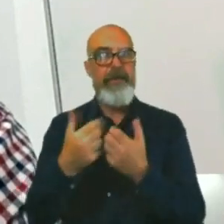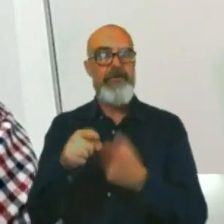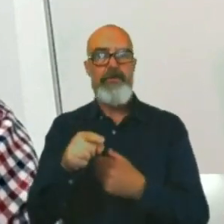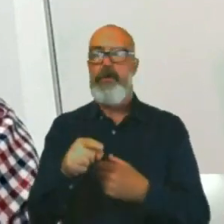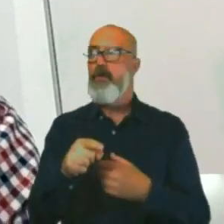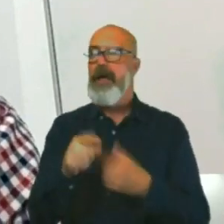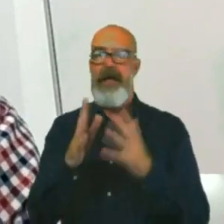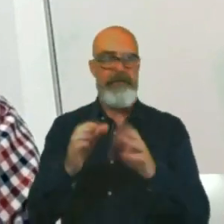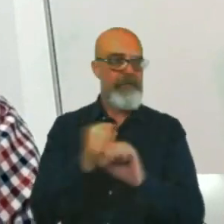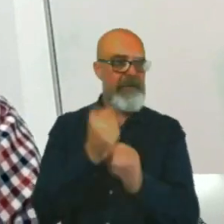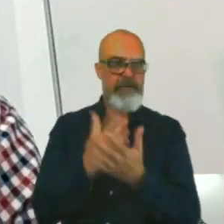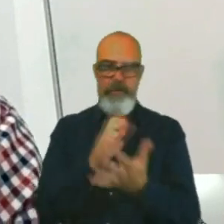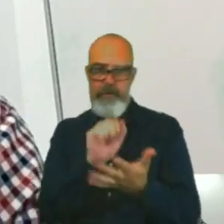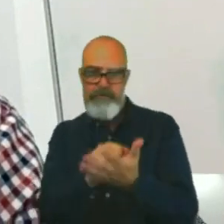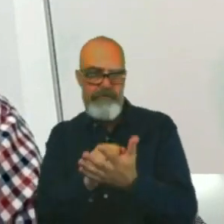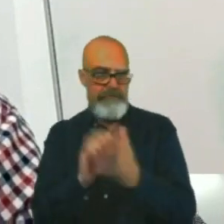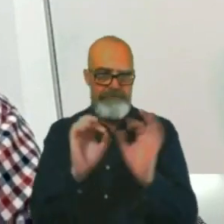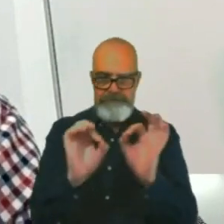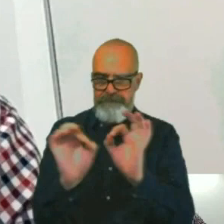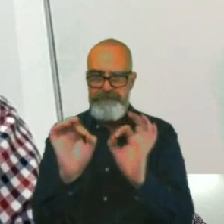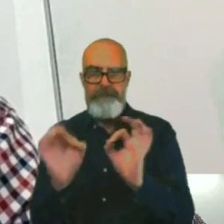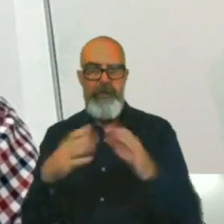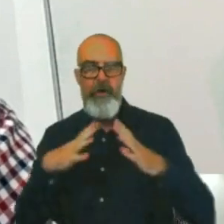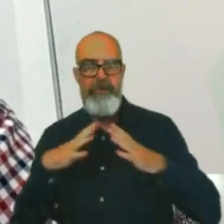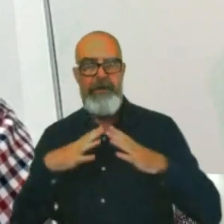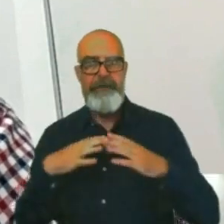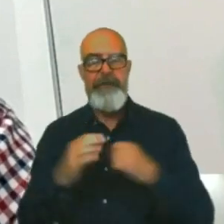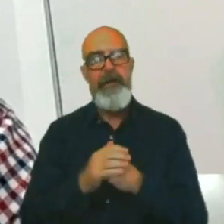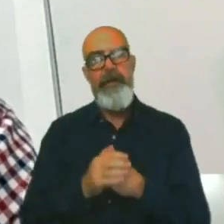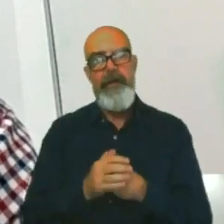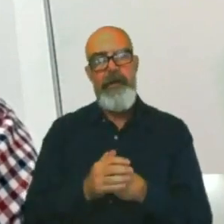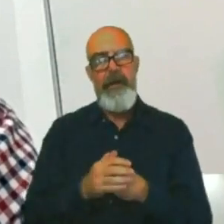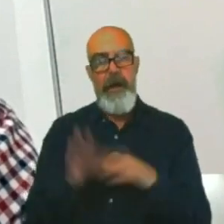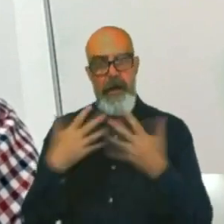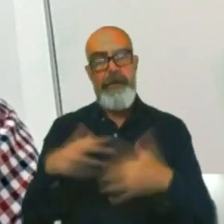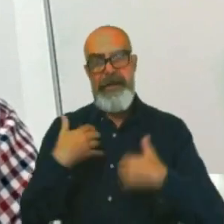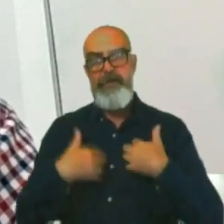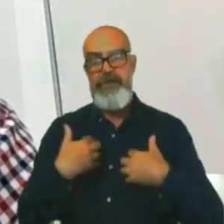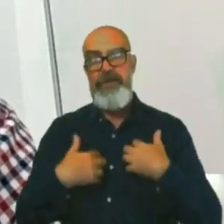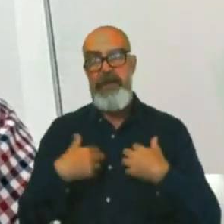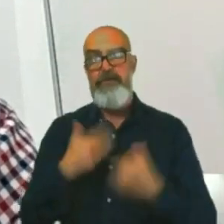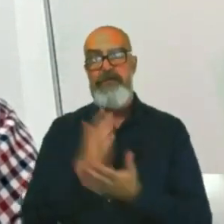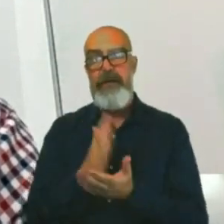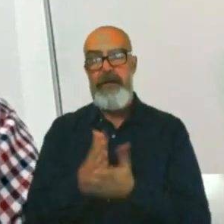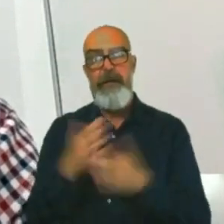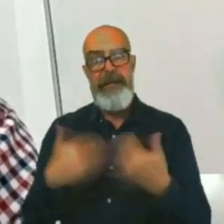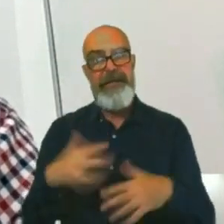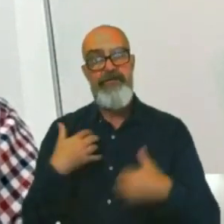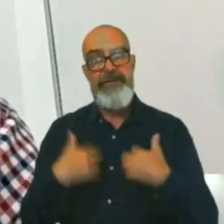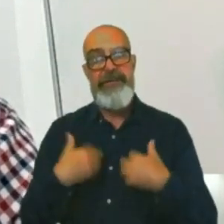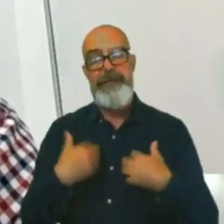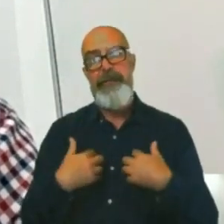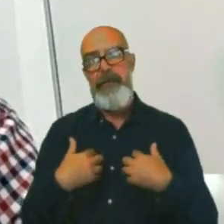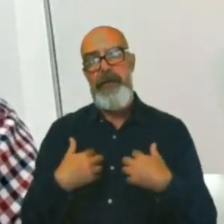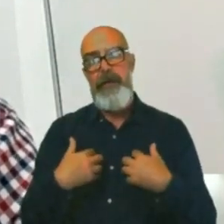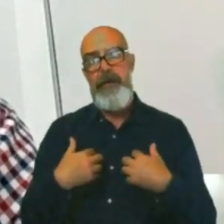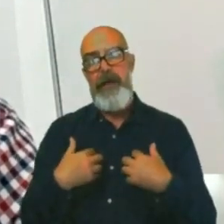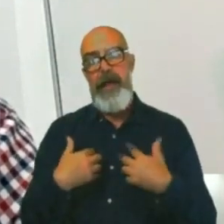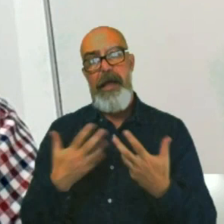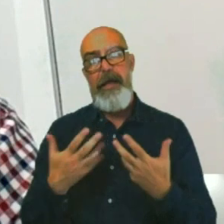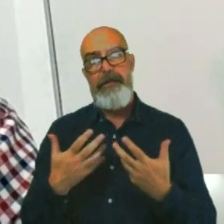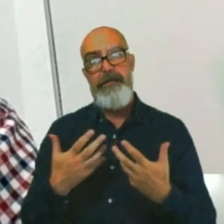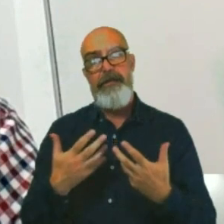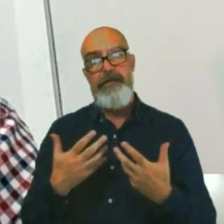it's been interesting and it's sort of made it even more enjoyable, I think,